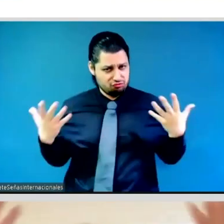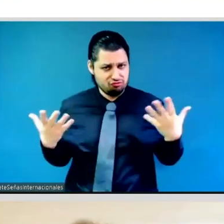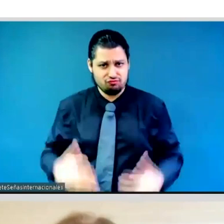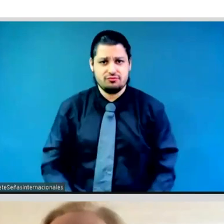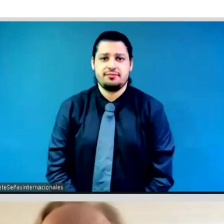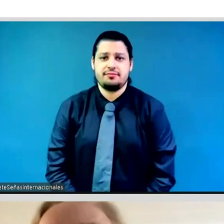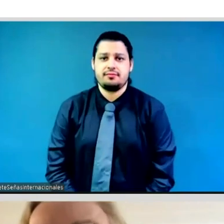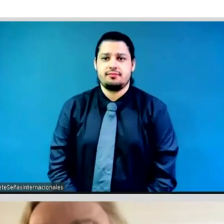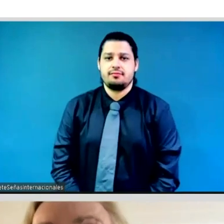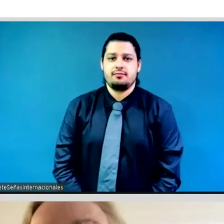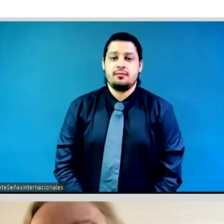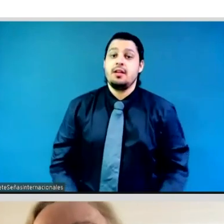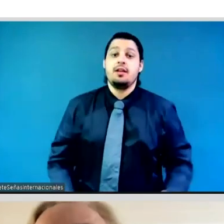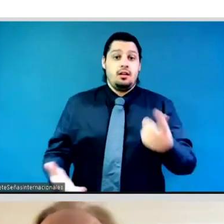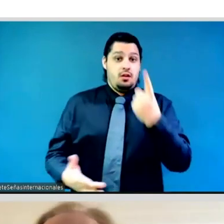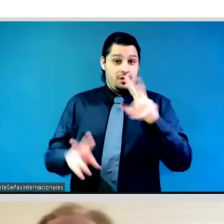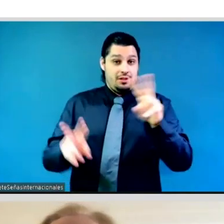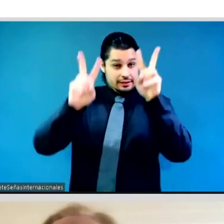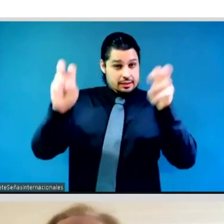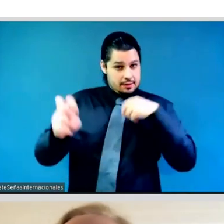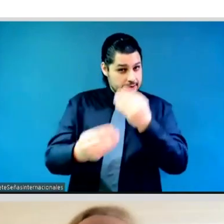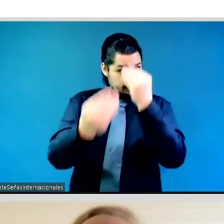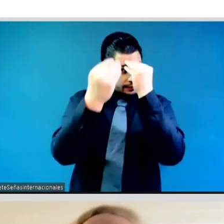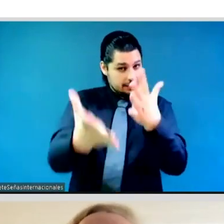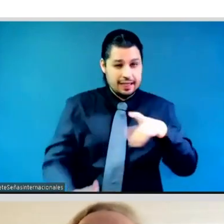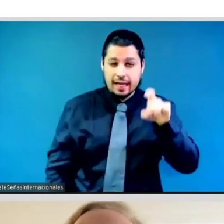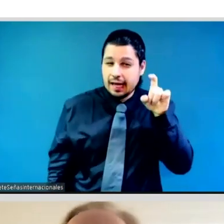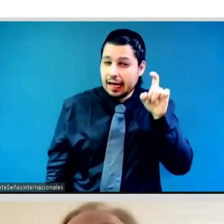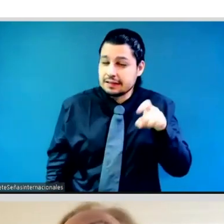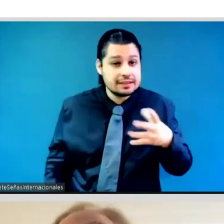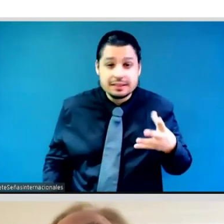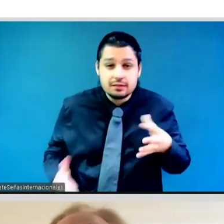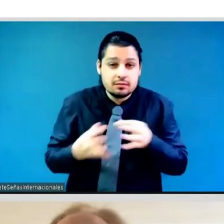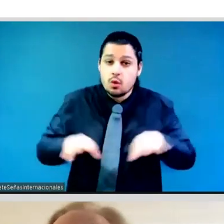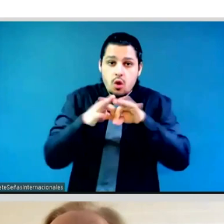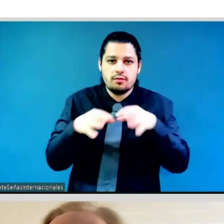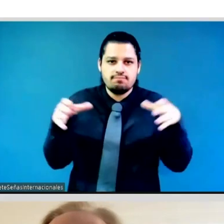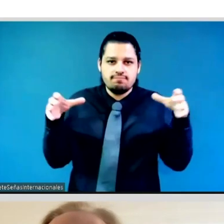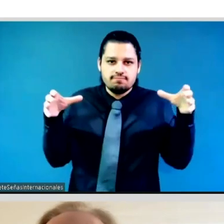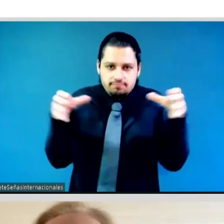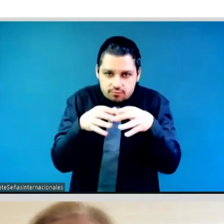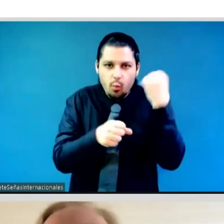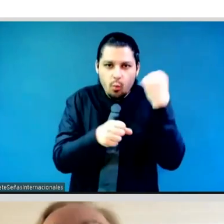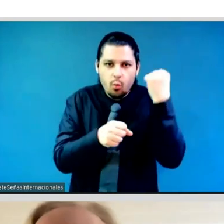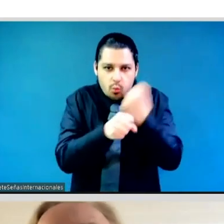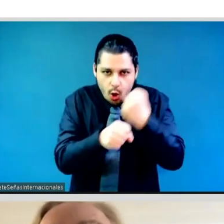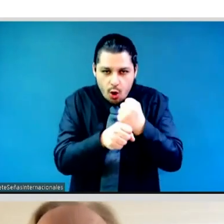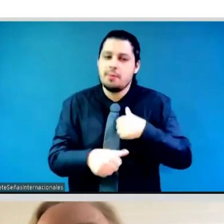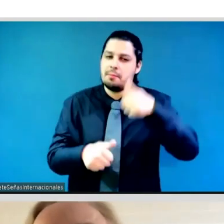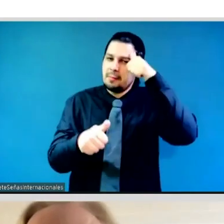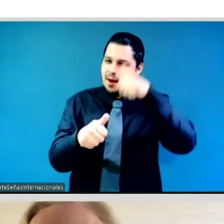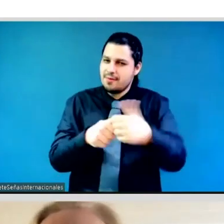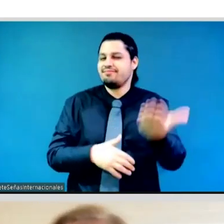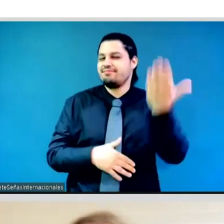Years ago, when I grew up, it was ABBA who sang money, money, money. Well, we do need to talk about